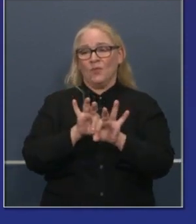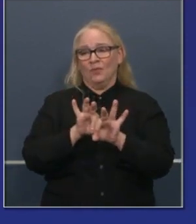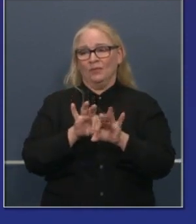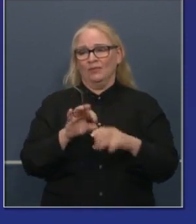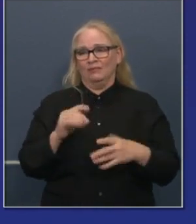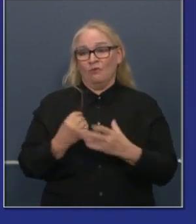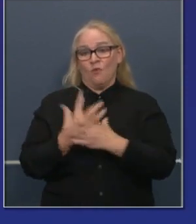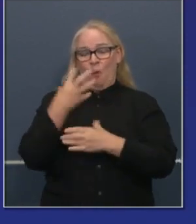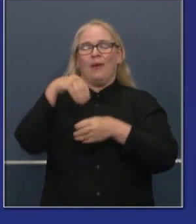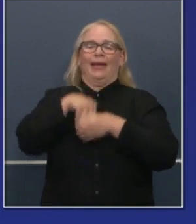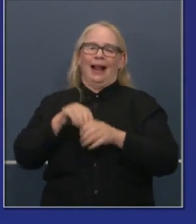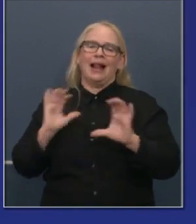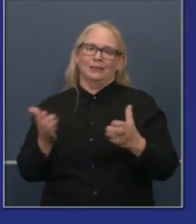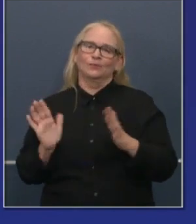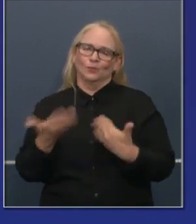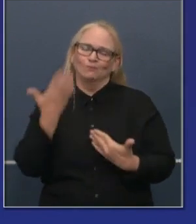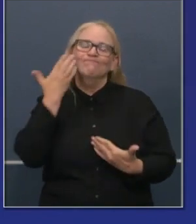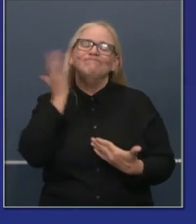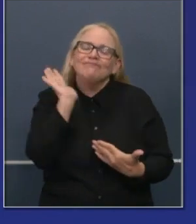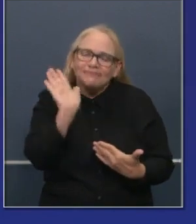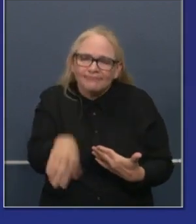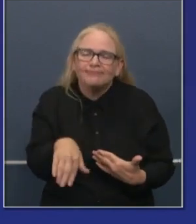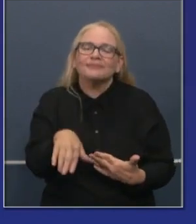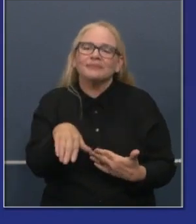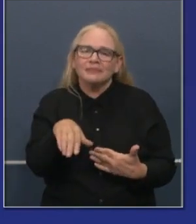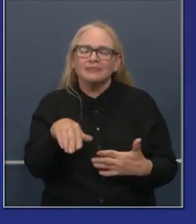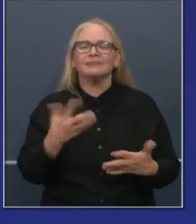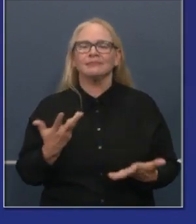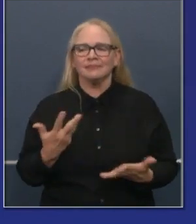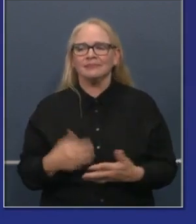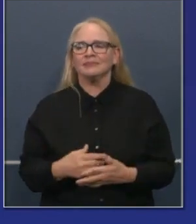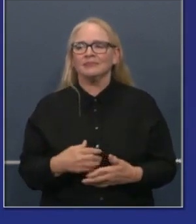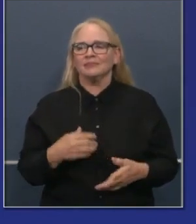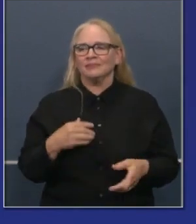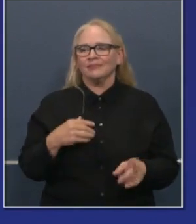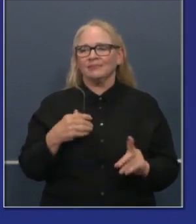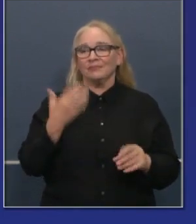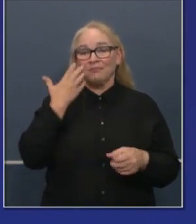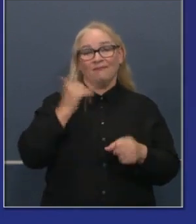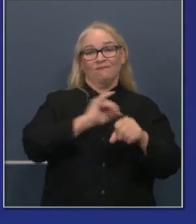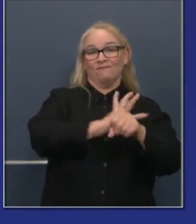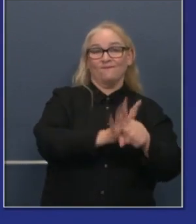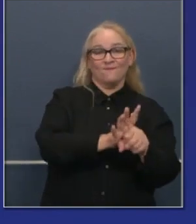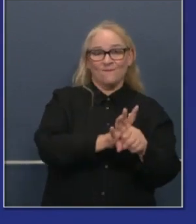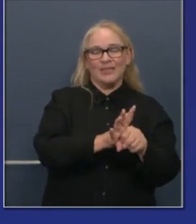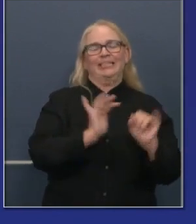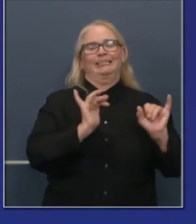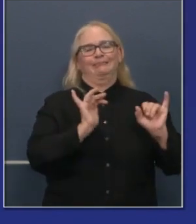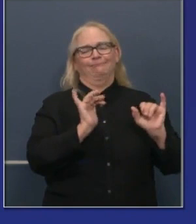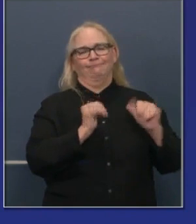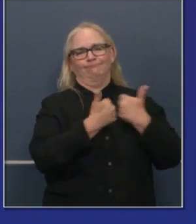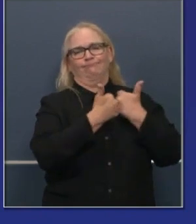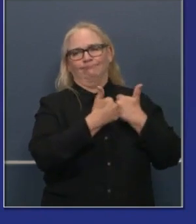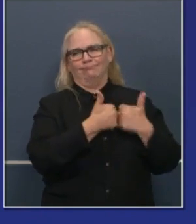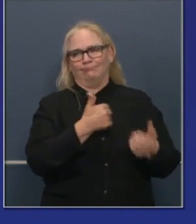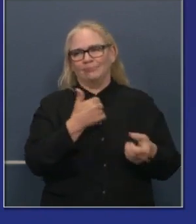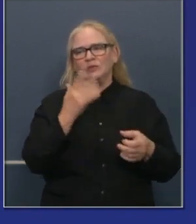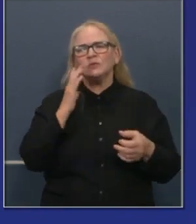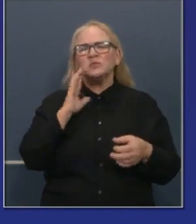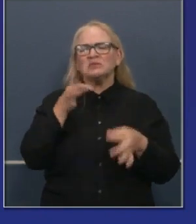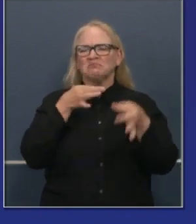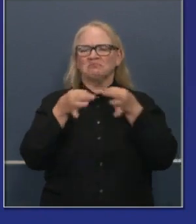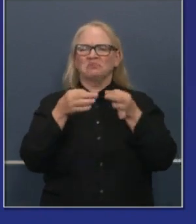default. That's our bias. But under the circumstances with the spread of this virus, and I'll get to that spread in a moment